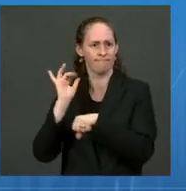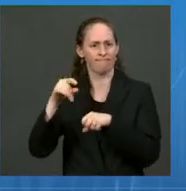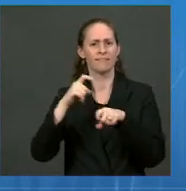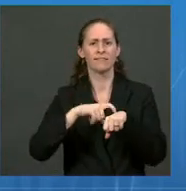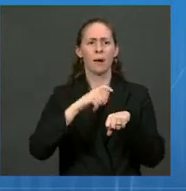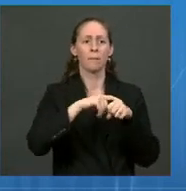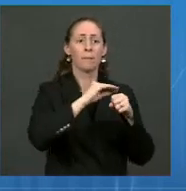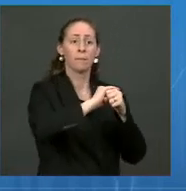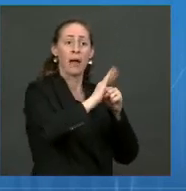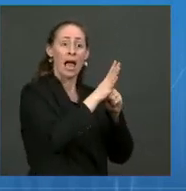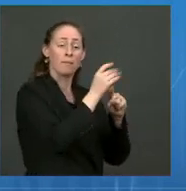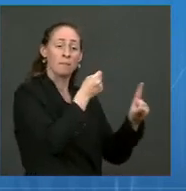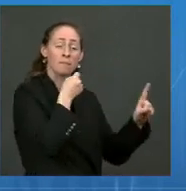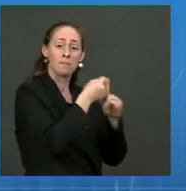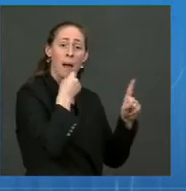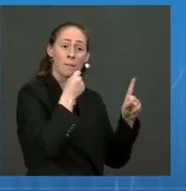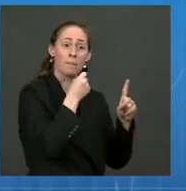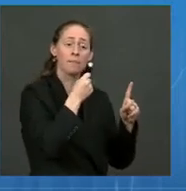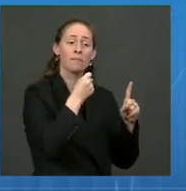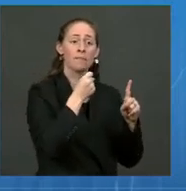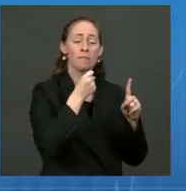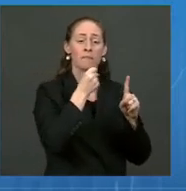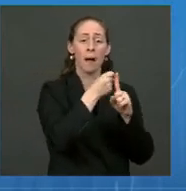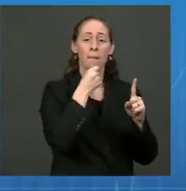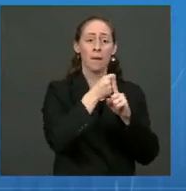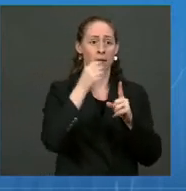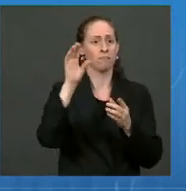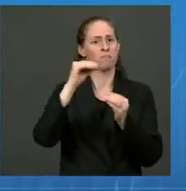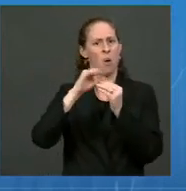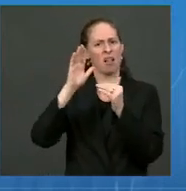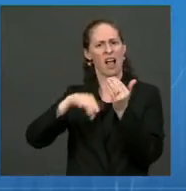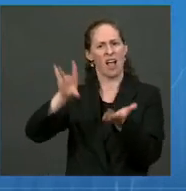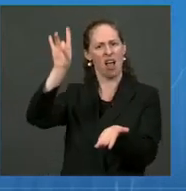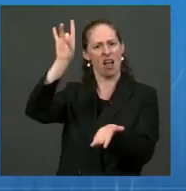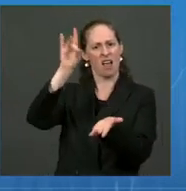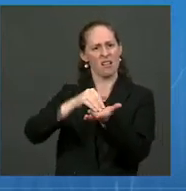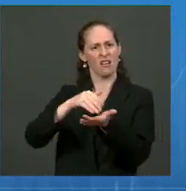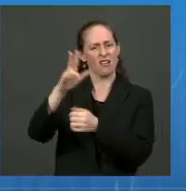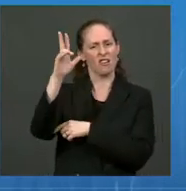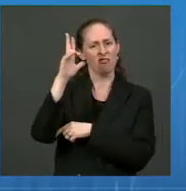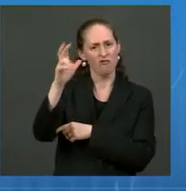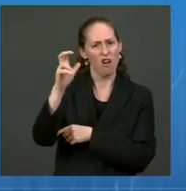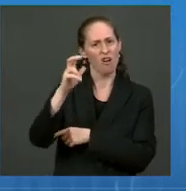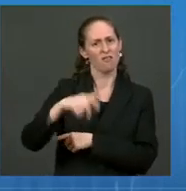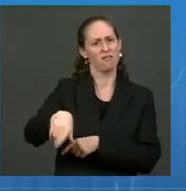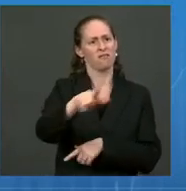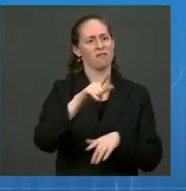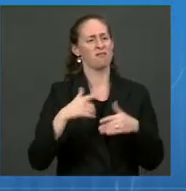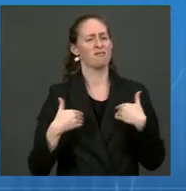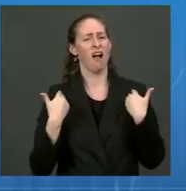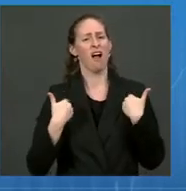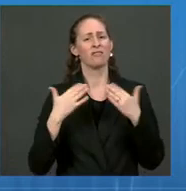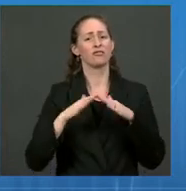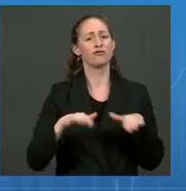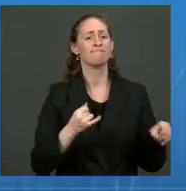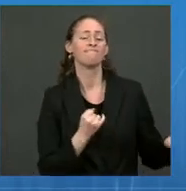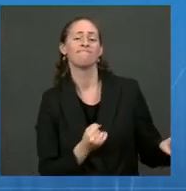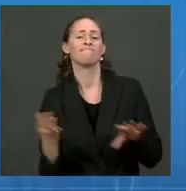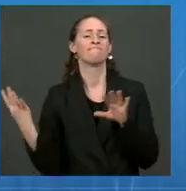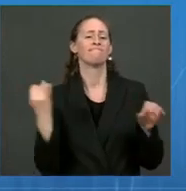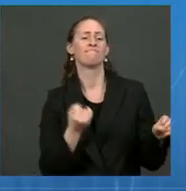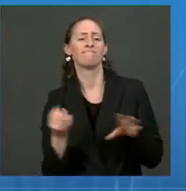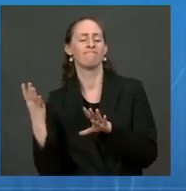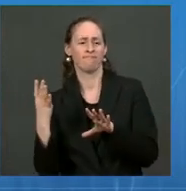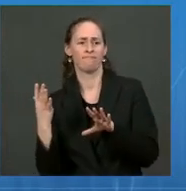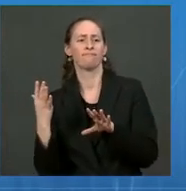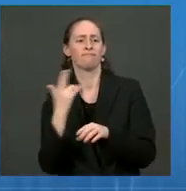,300 hospitalizations among children aged 5 to 11, and there have been 745 deaths in